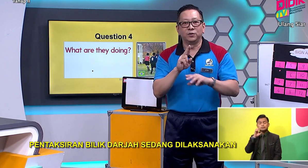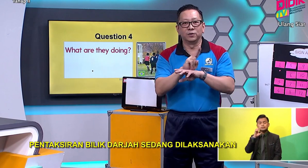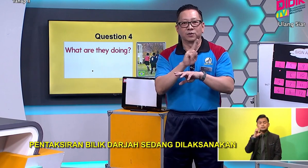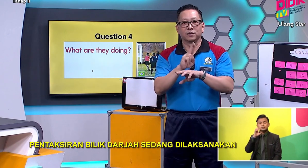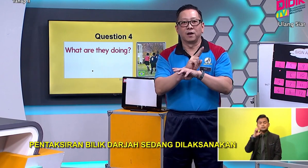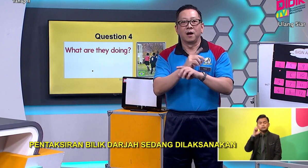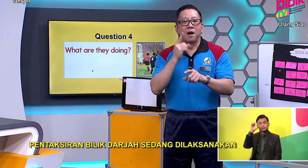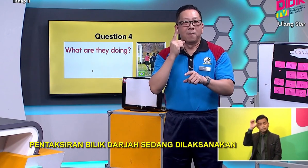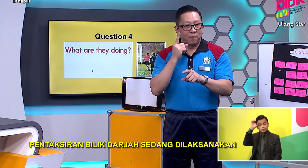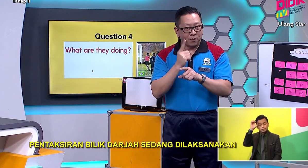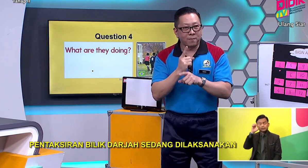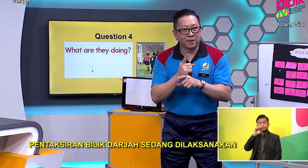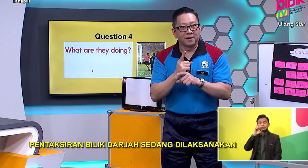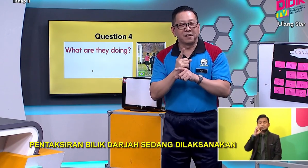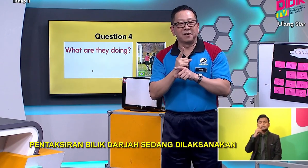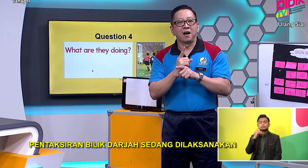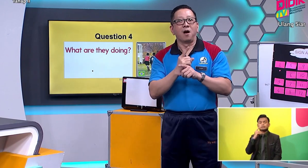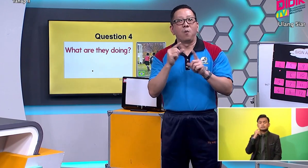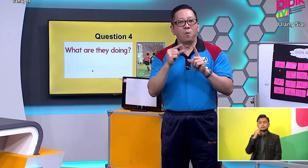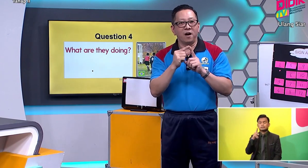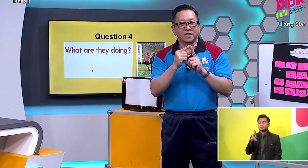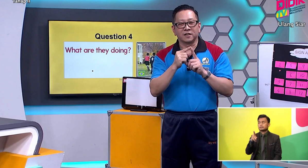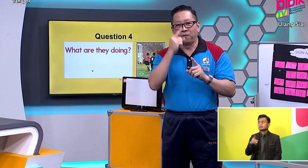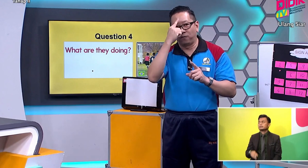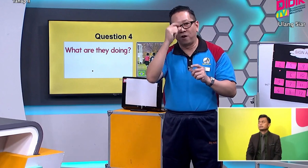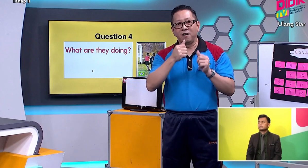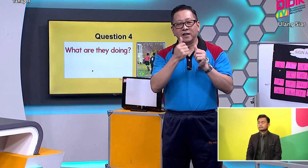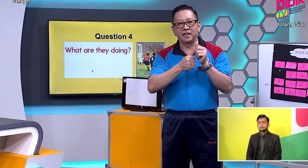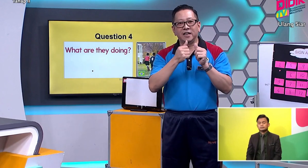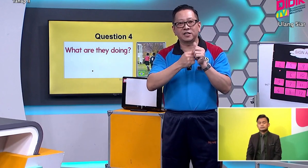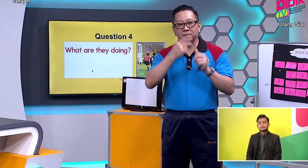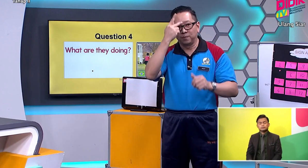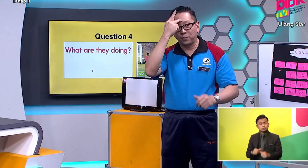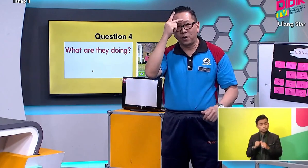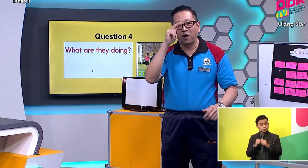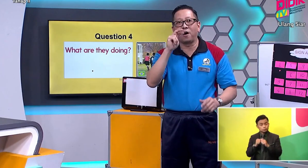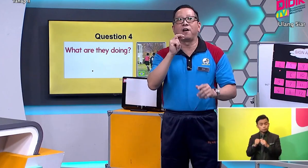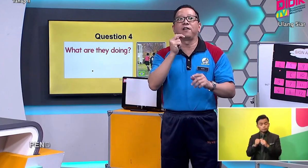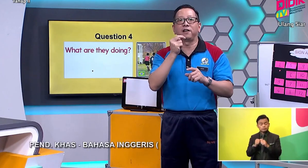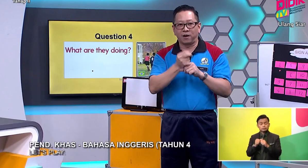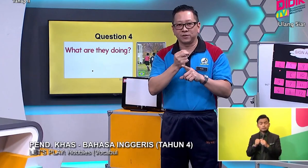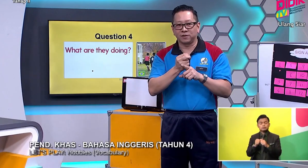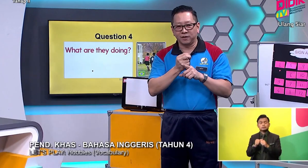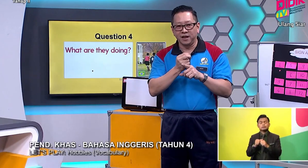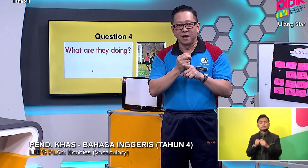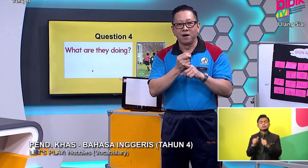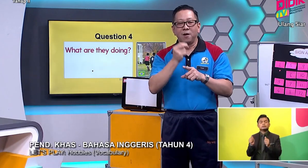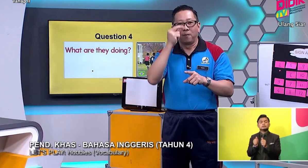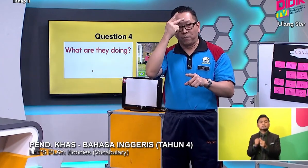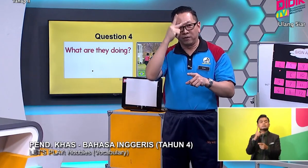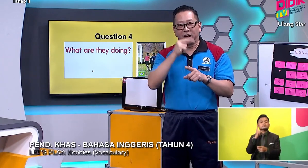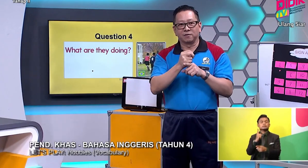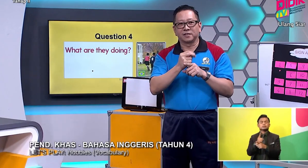You use Proper Words For Each Pronouns Pronouns